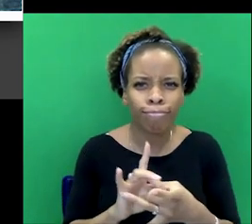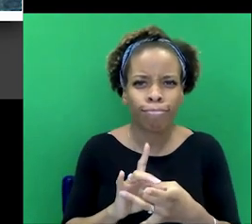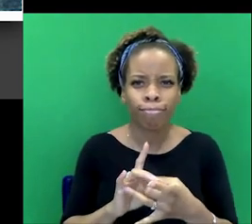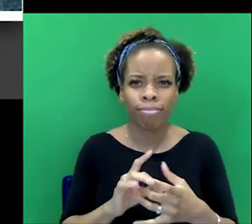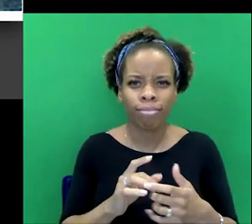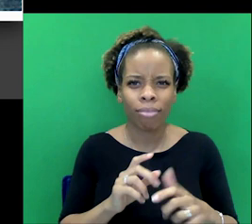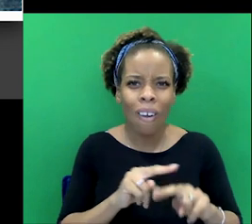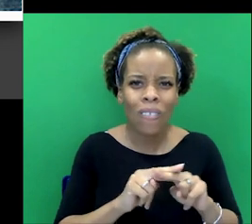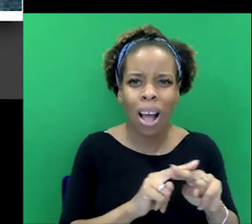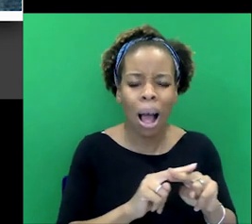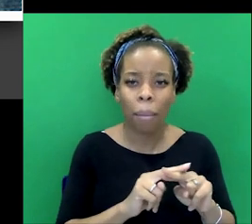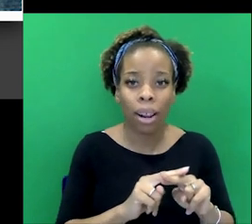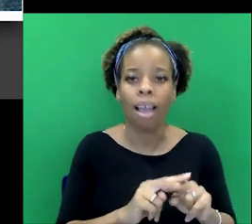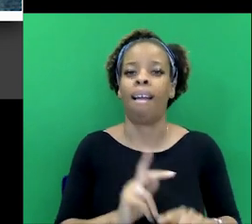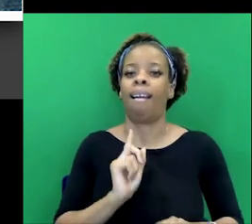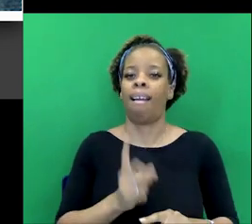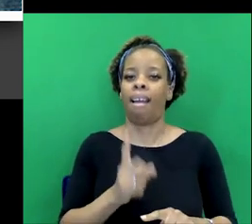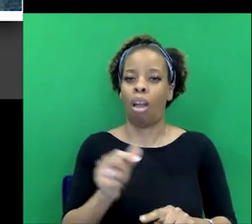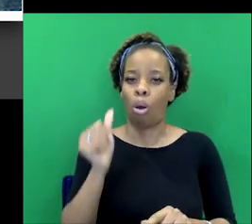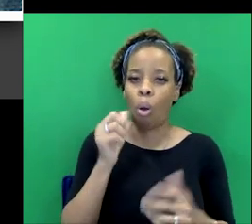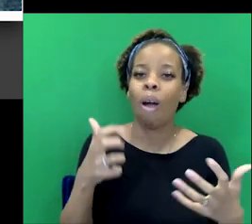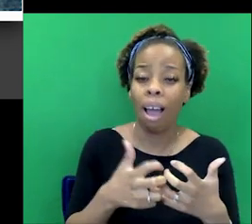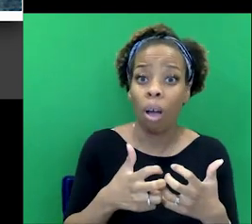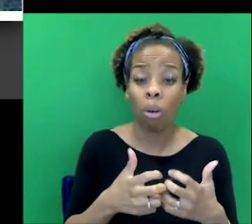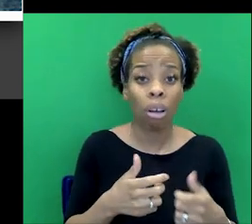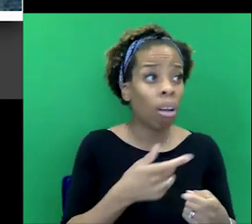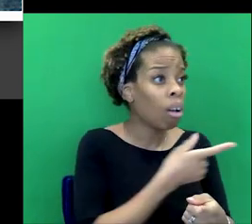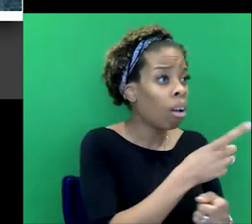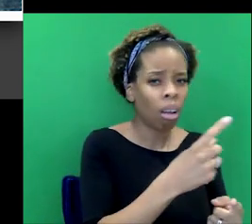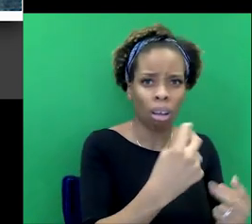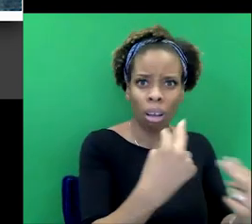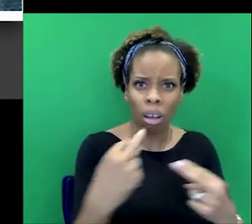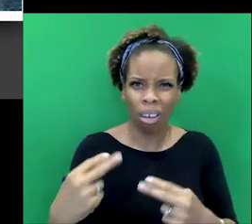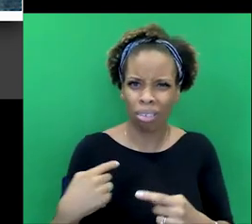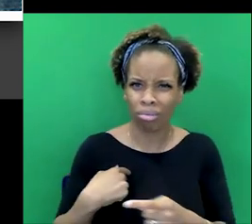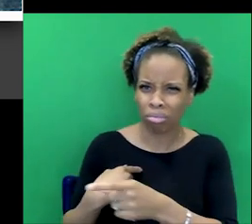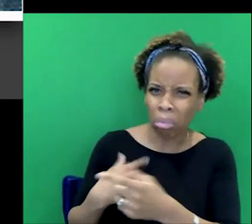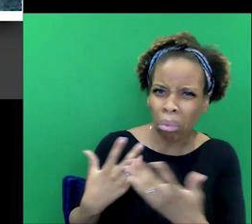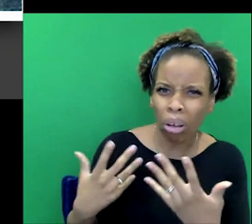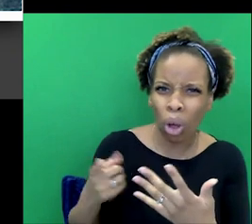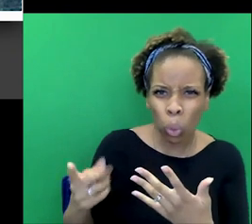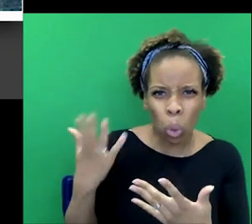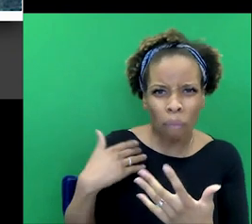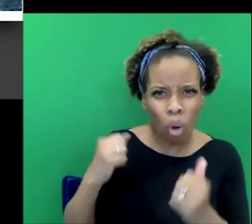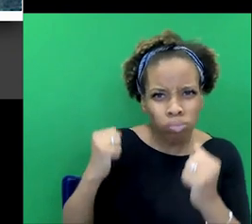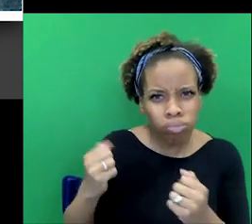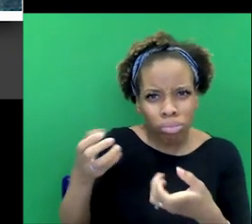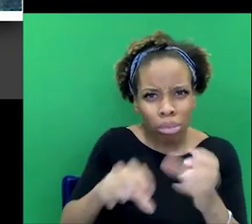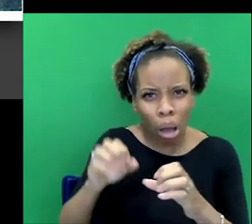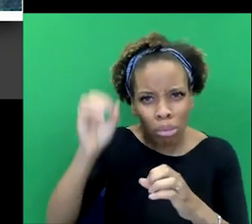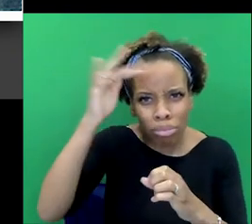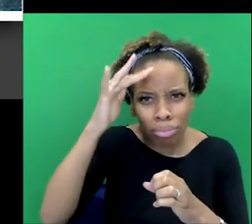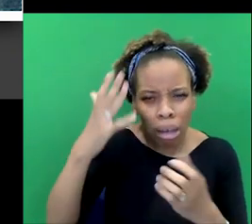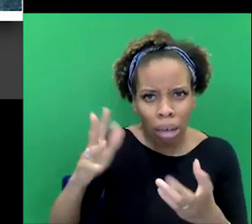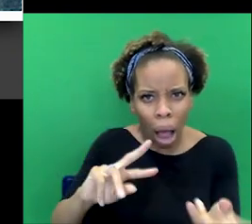just try to reach them. And, uh, he is ridiculed for it. You know, people say this, this, this was the man of science, but he takes it on.